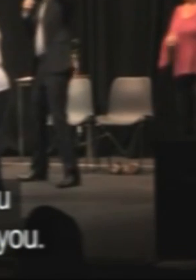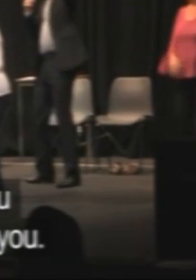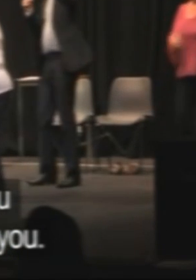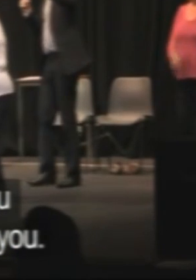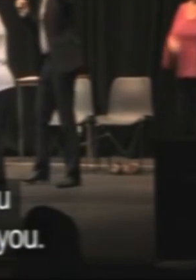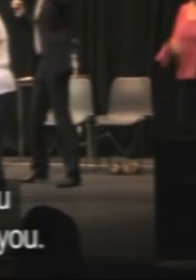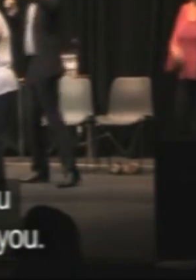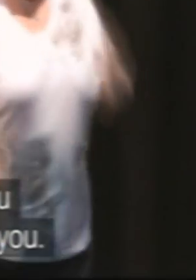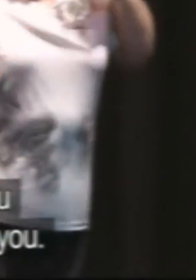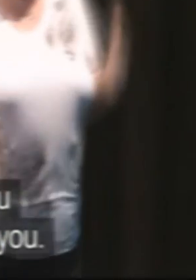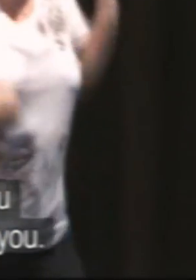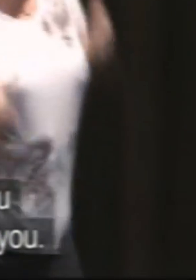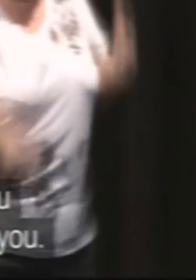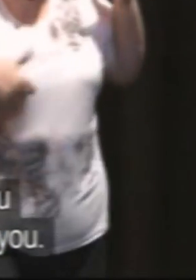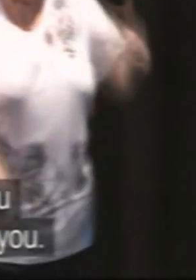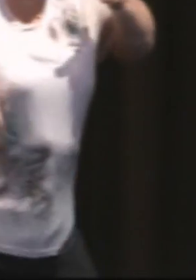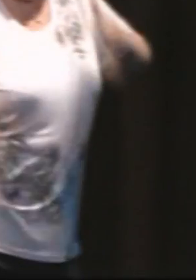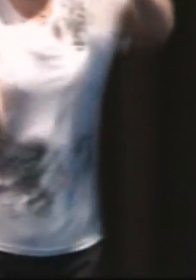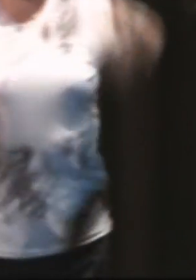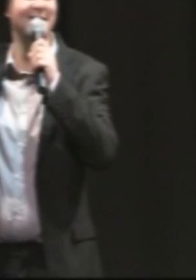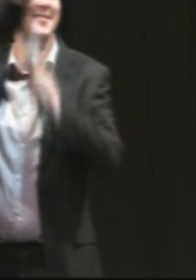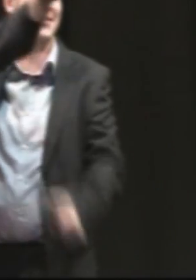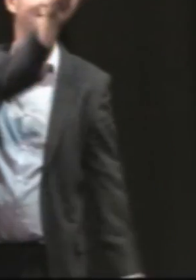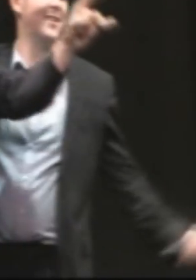try and get them, you know, get them noticing you.